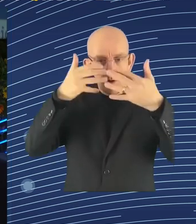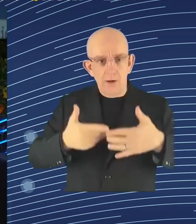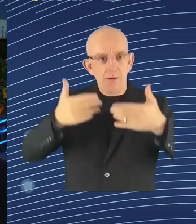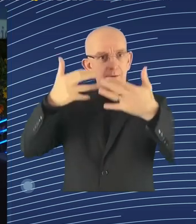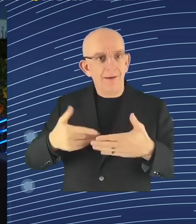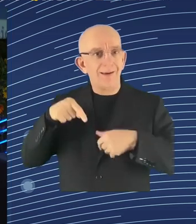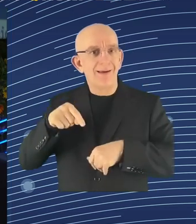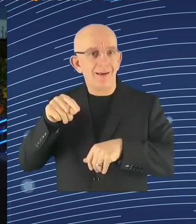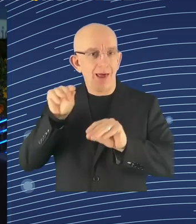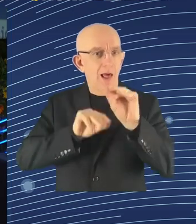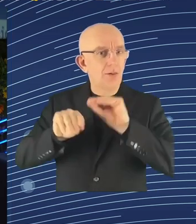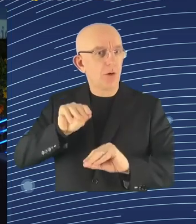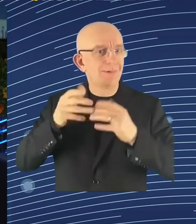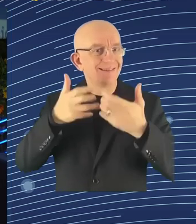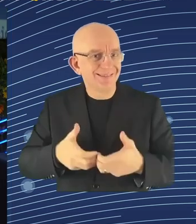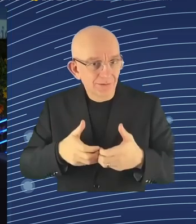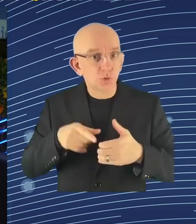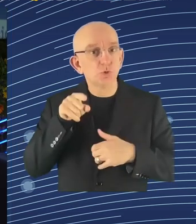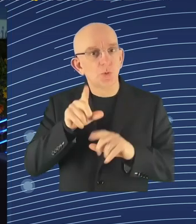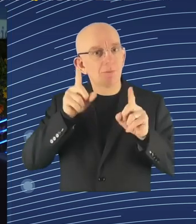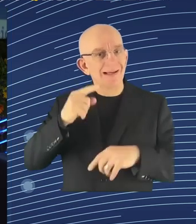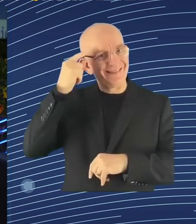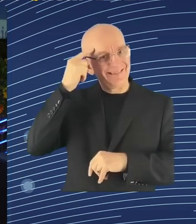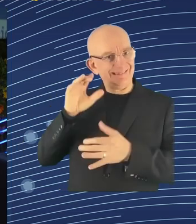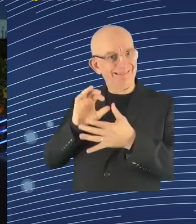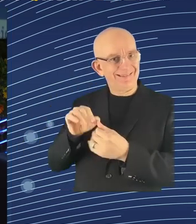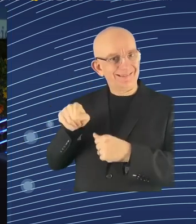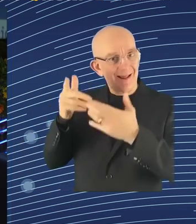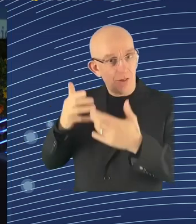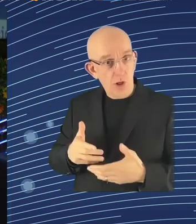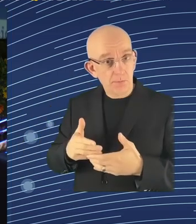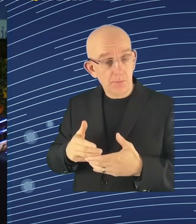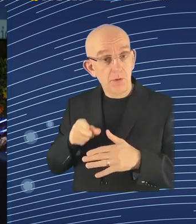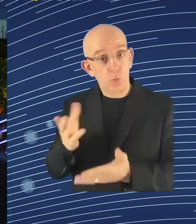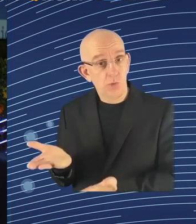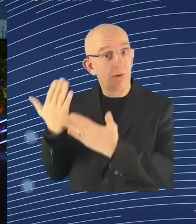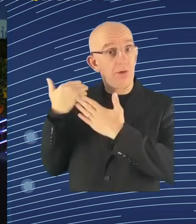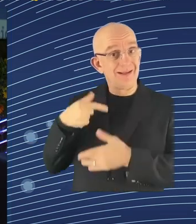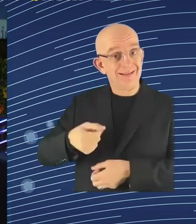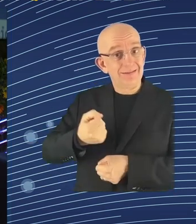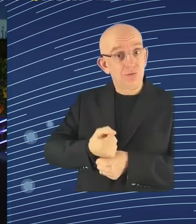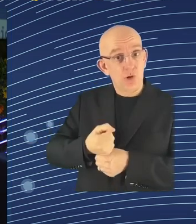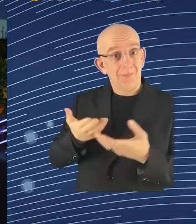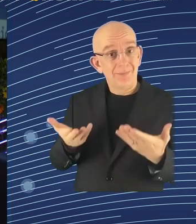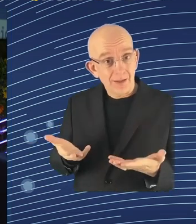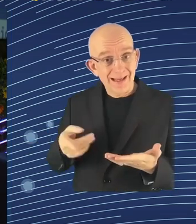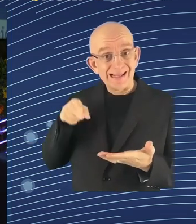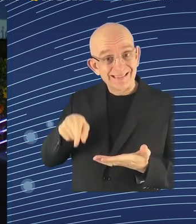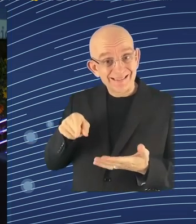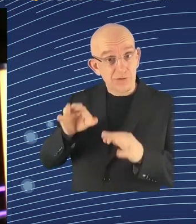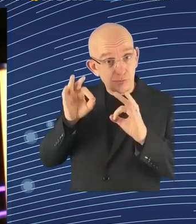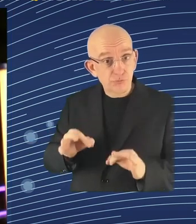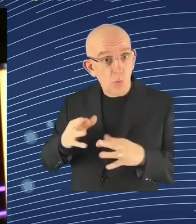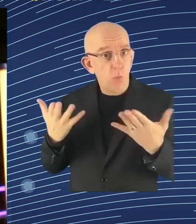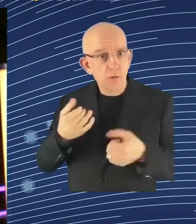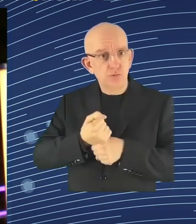obviously, the algorithm is controlling you. If you do the job well or if eventually it takes too much time,